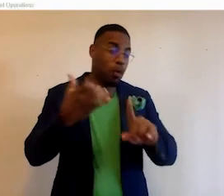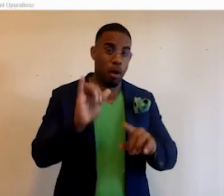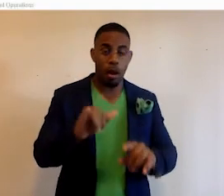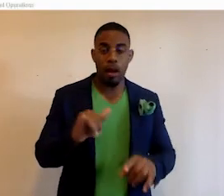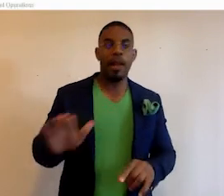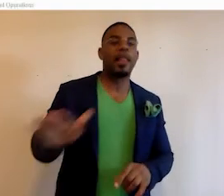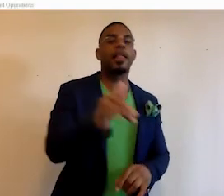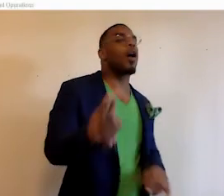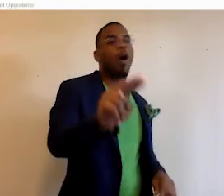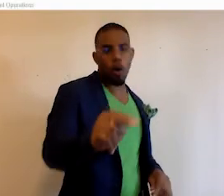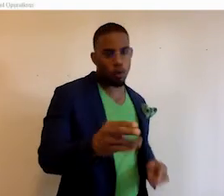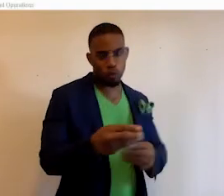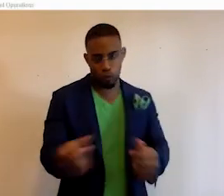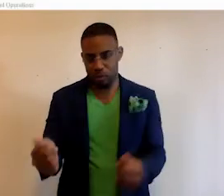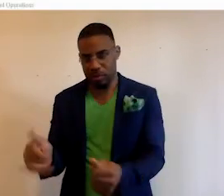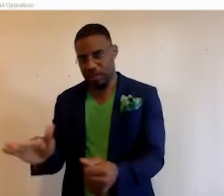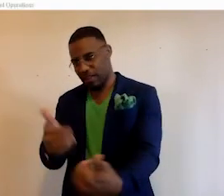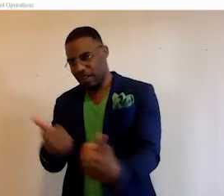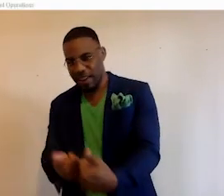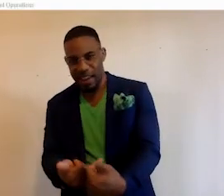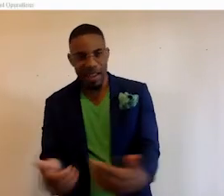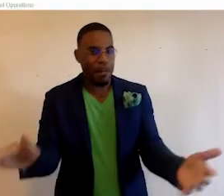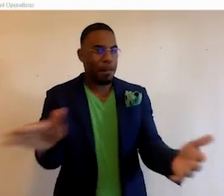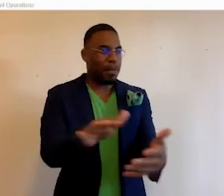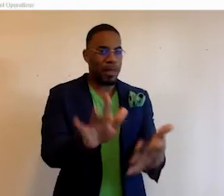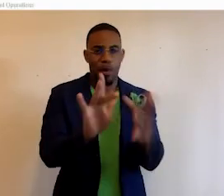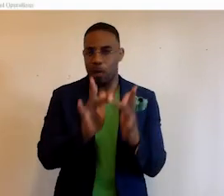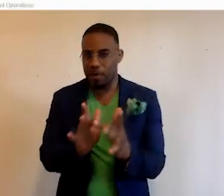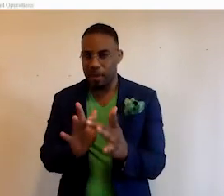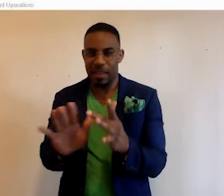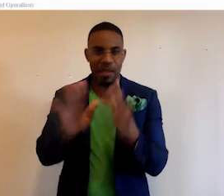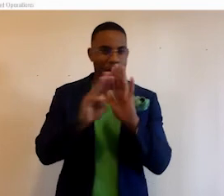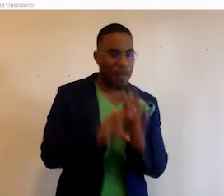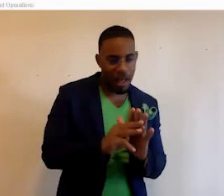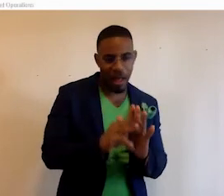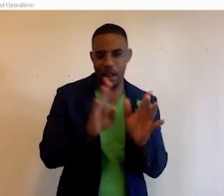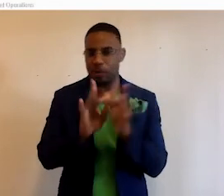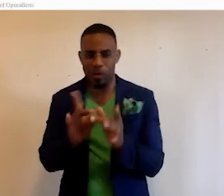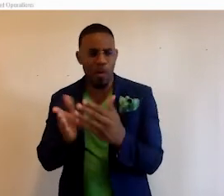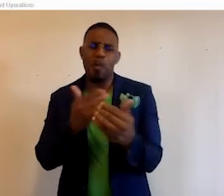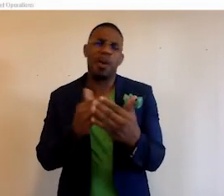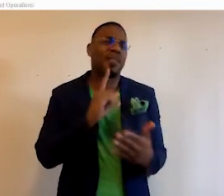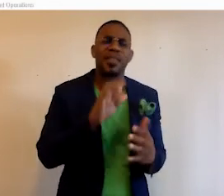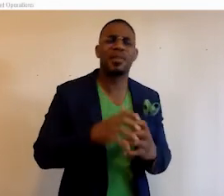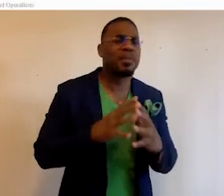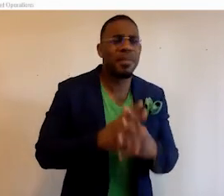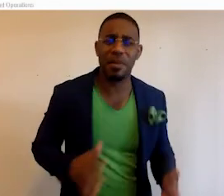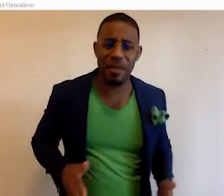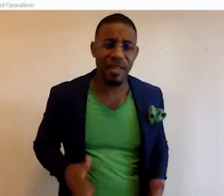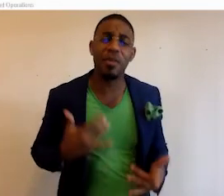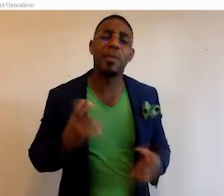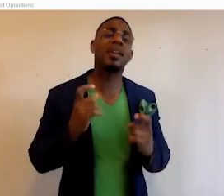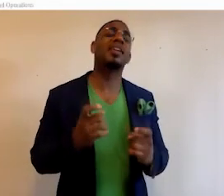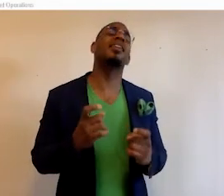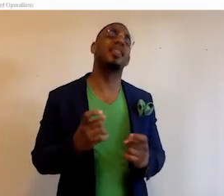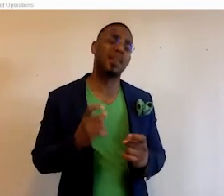their own solutions, their games, their websites, their models, their news sites, whatever it is you're building. If you want to be